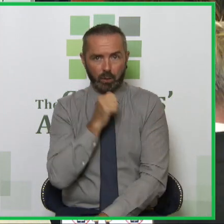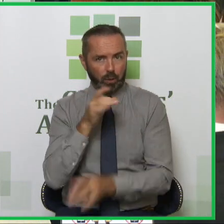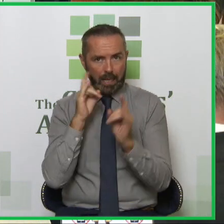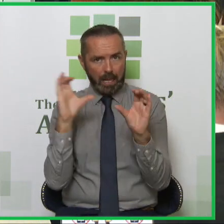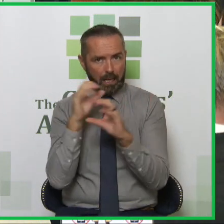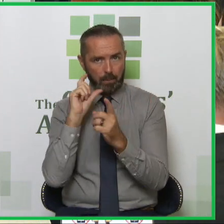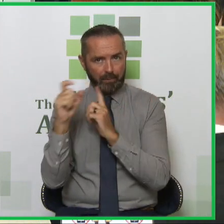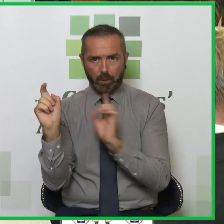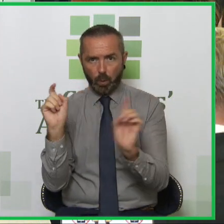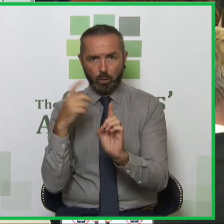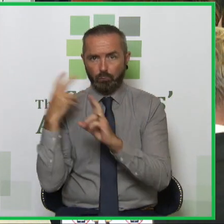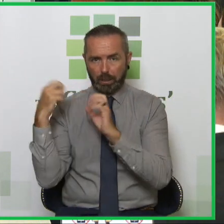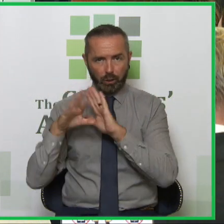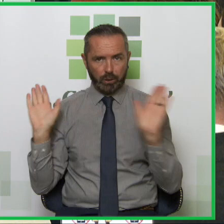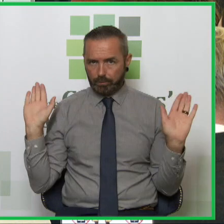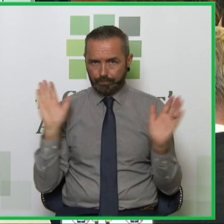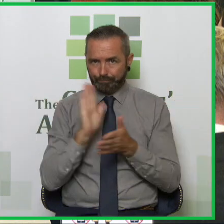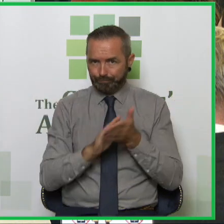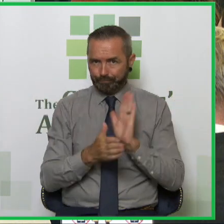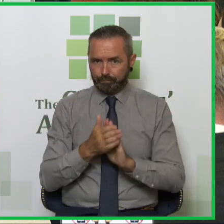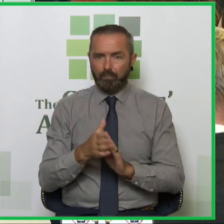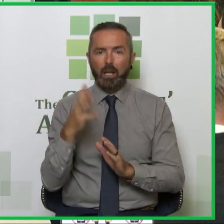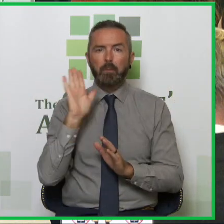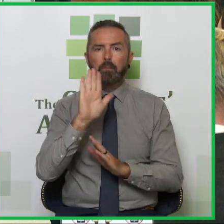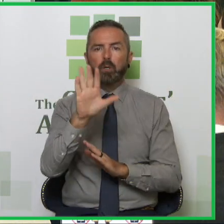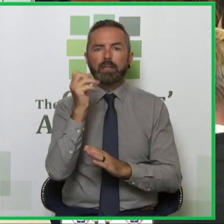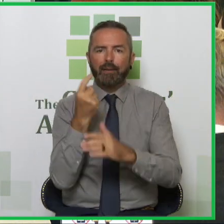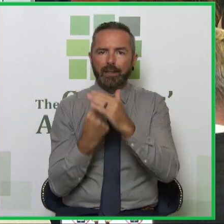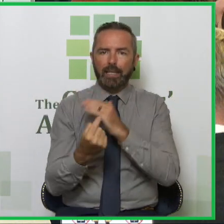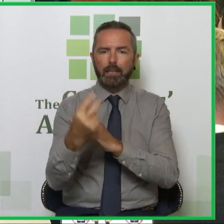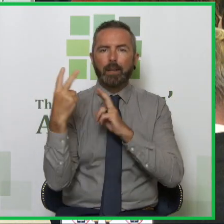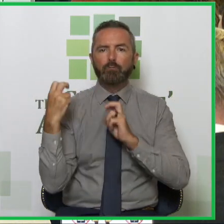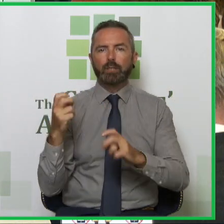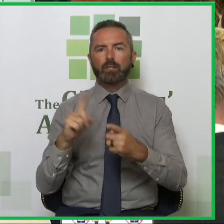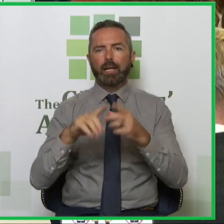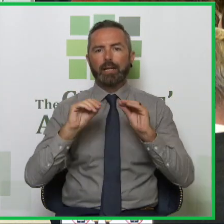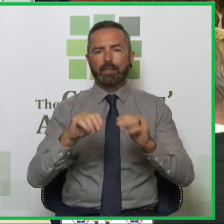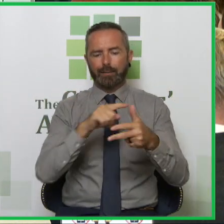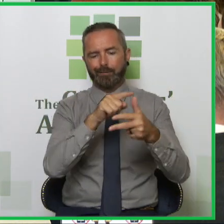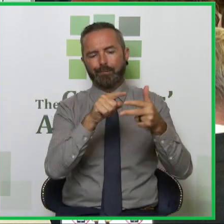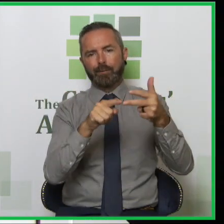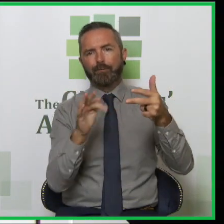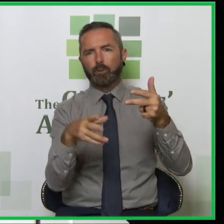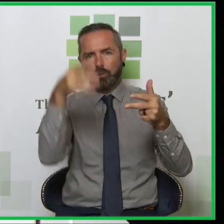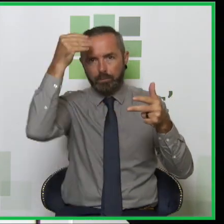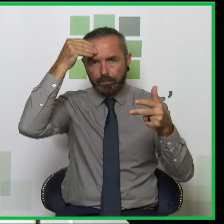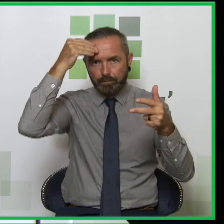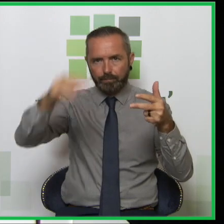professional. I'm a researcher. Have independent research and education. There are my three points for you to take away.